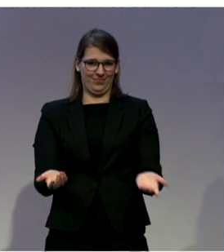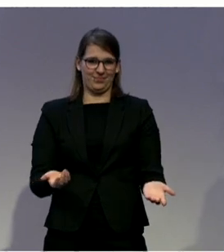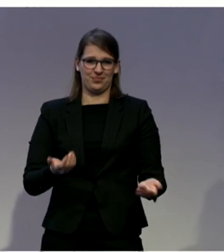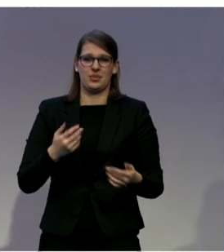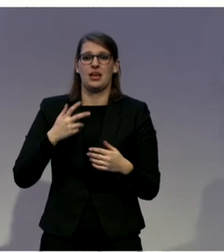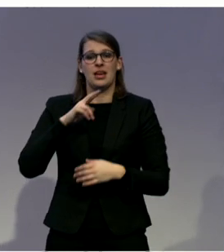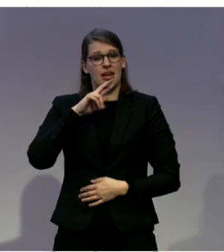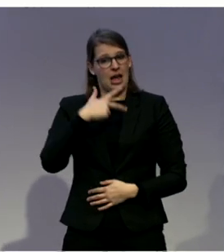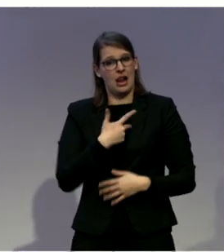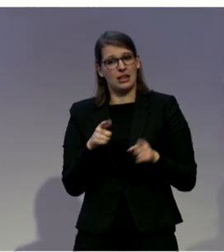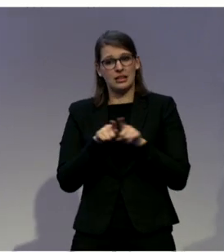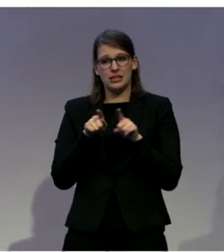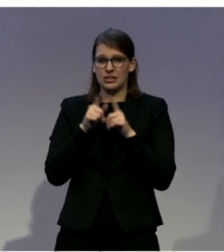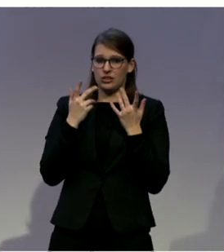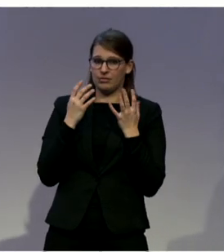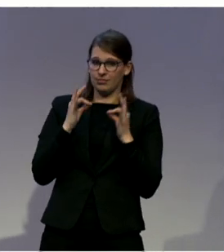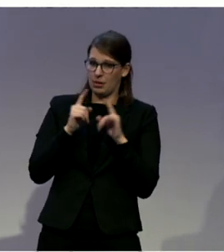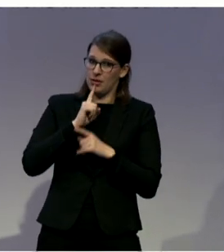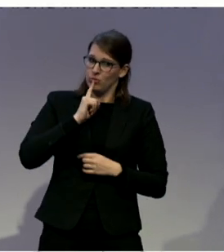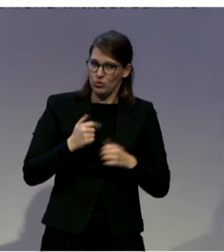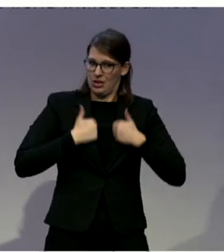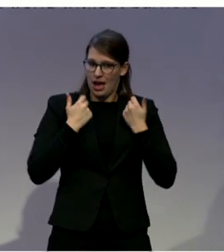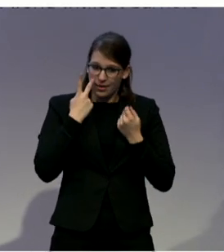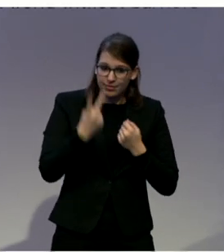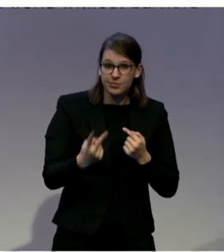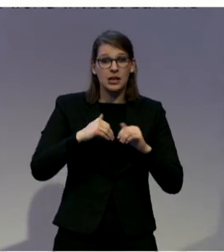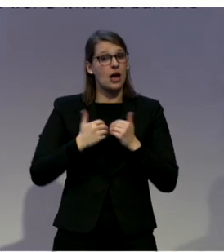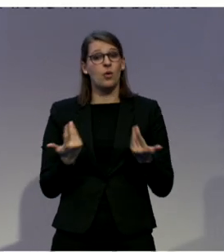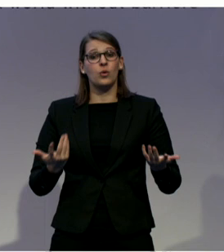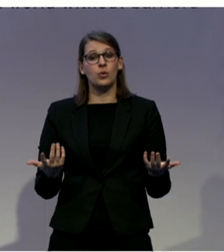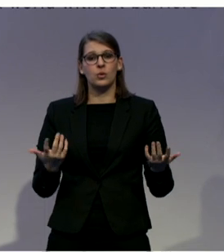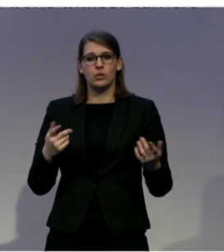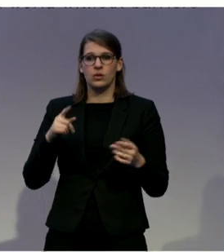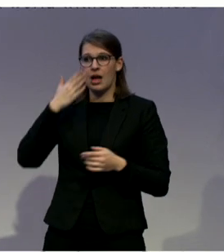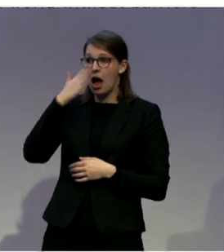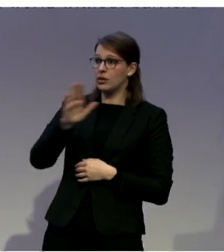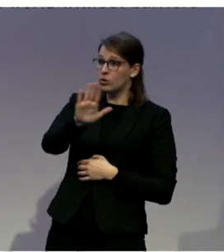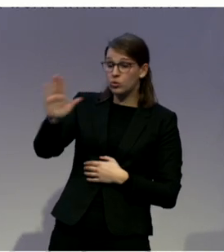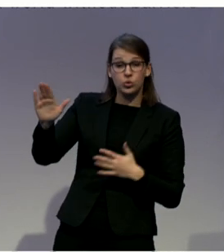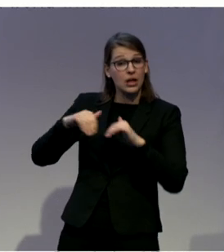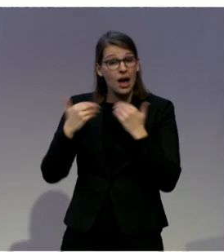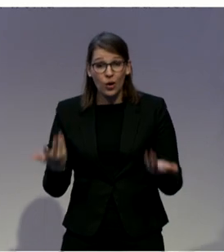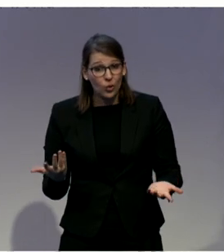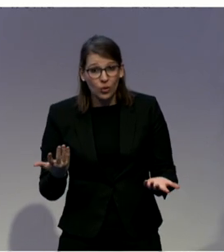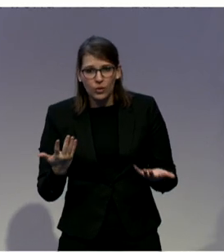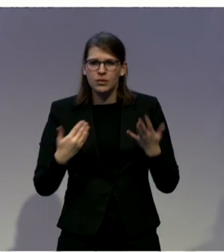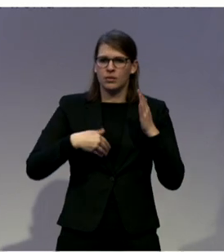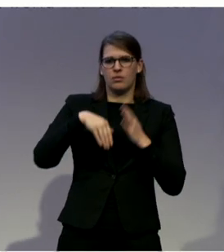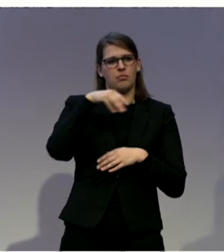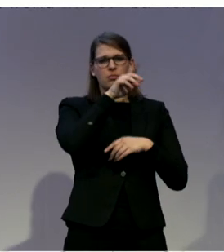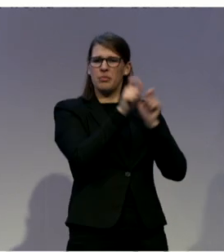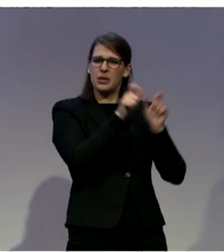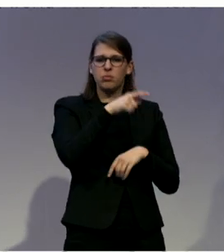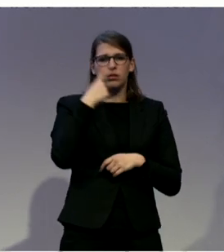with the reality of those mindsets that you've got to encounter. So, if people are primarily concerned about cost, you've got to meet them at that level.